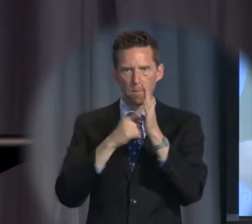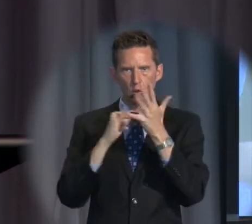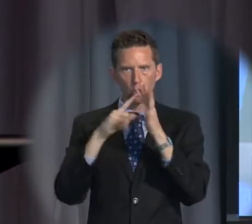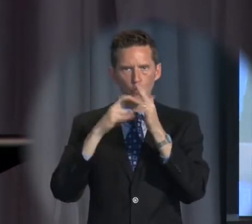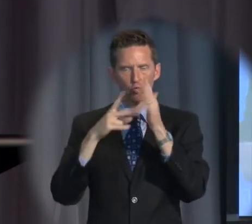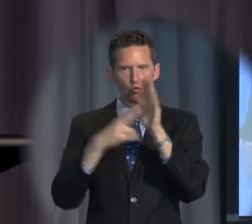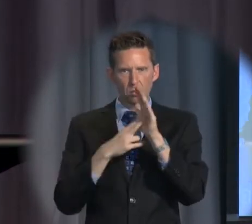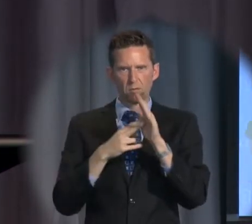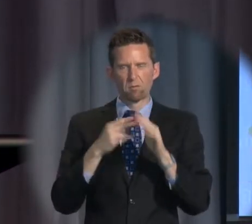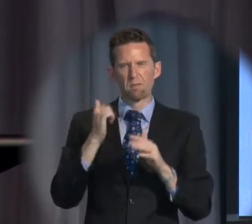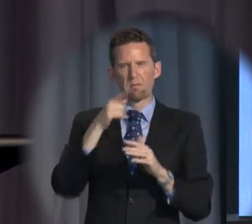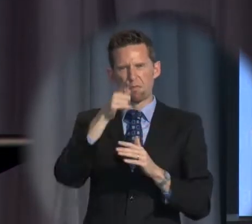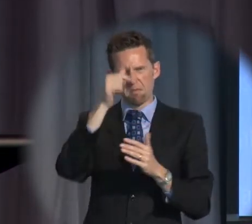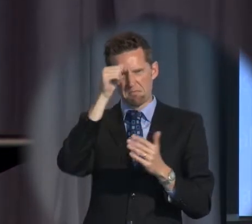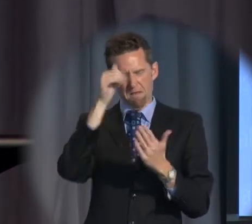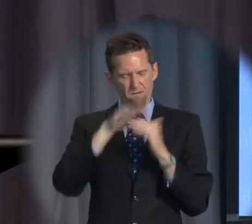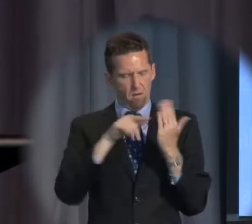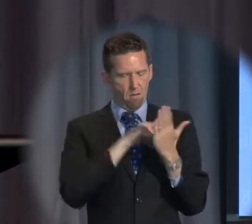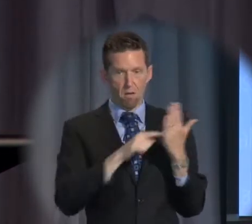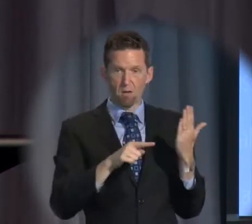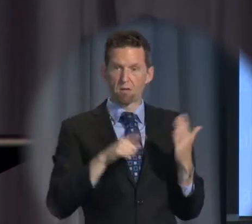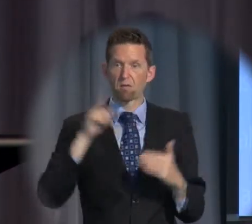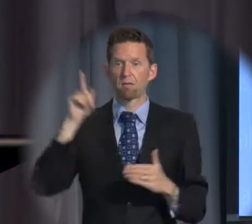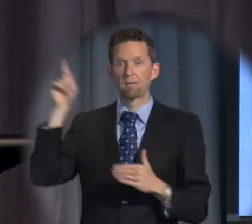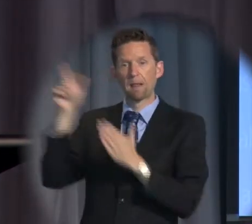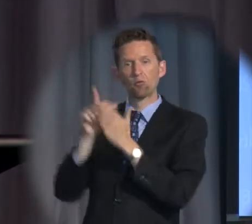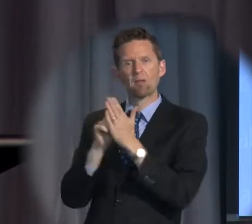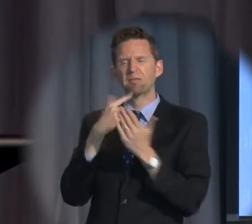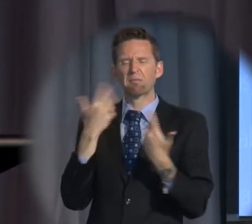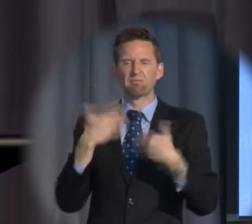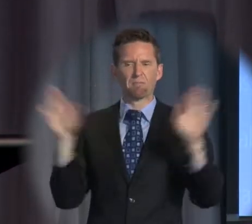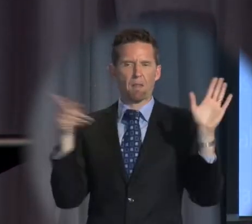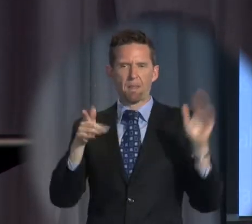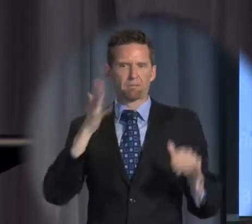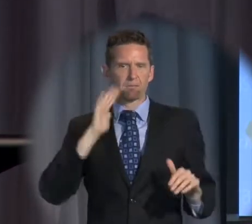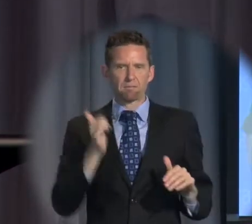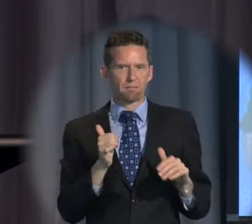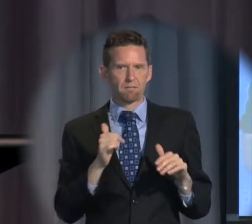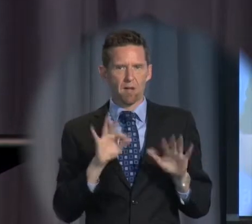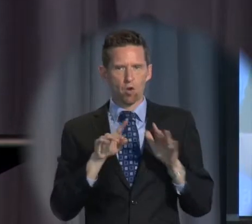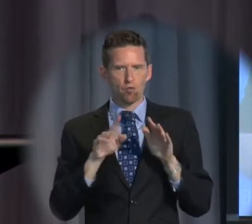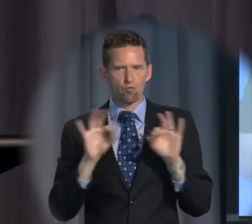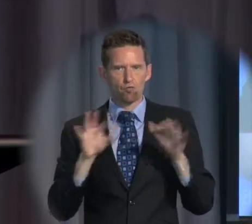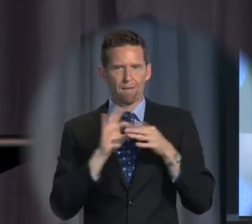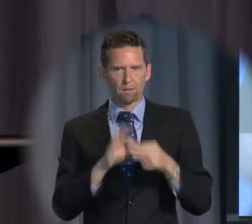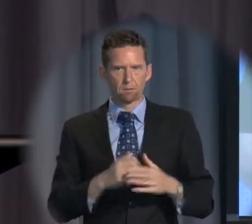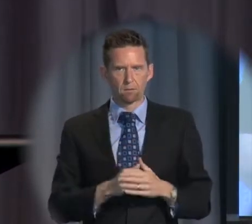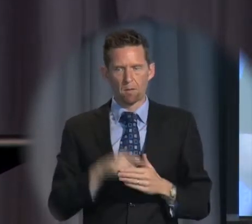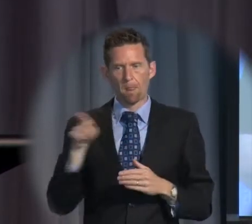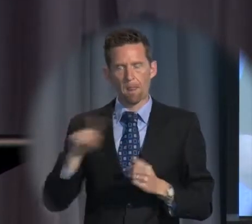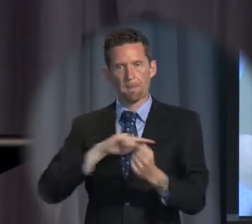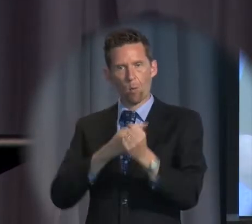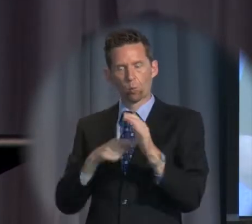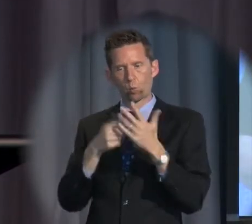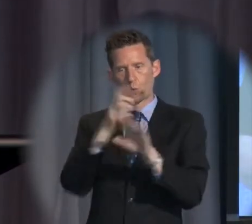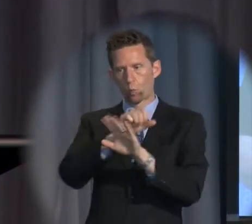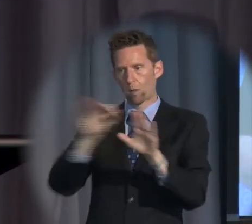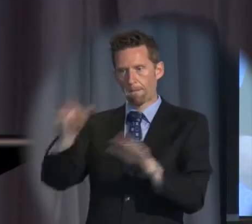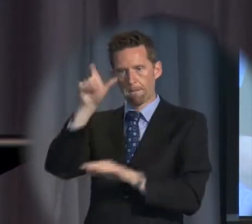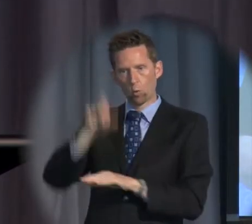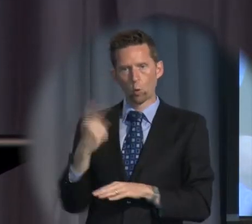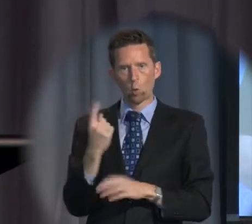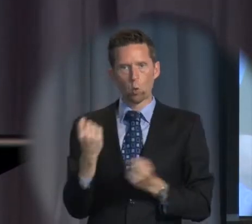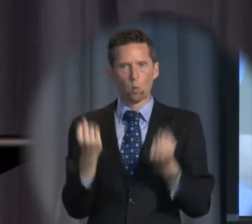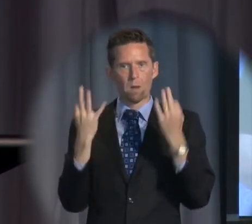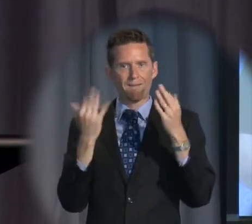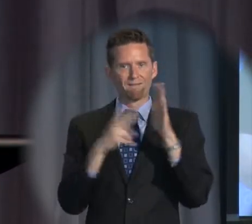which I'm sure you're familiar with, is irrelevant, says the legislation, to the power to remove a person compulsorily who doesn't have a